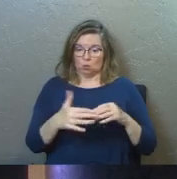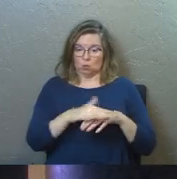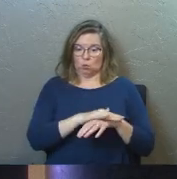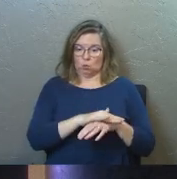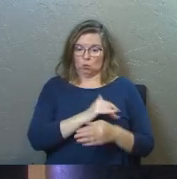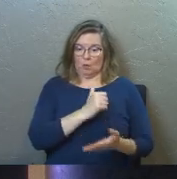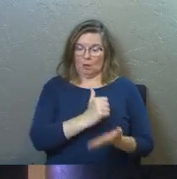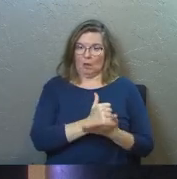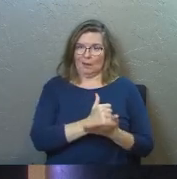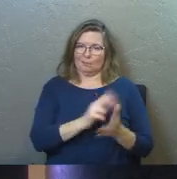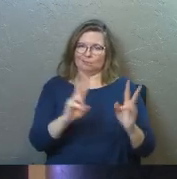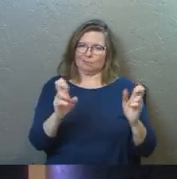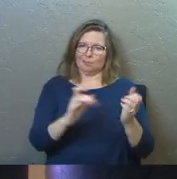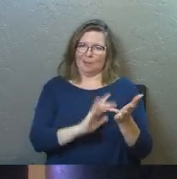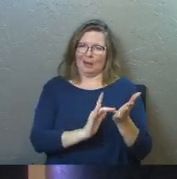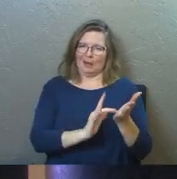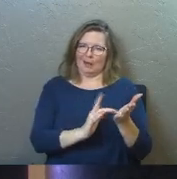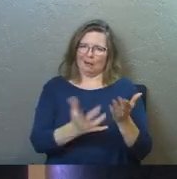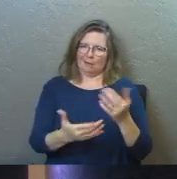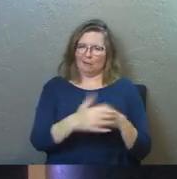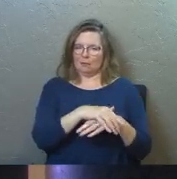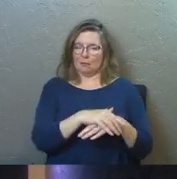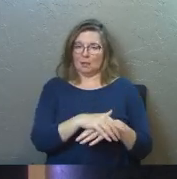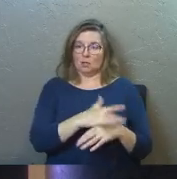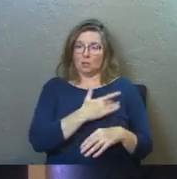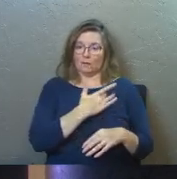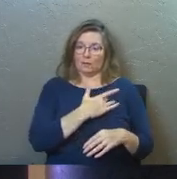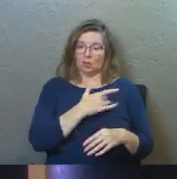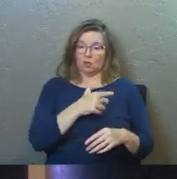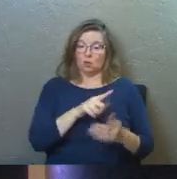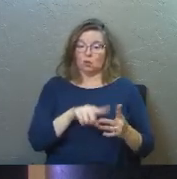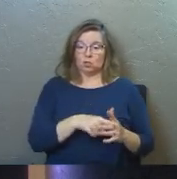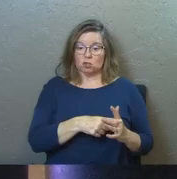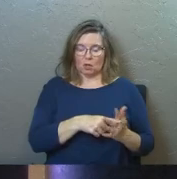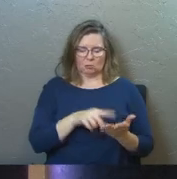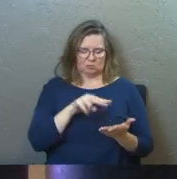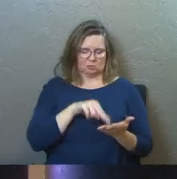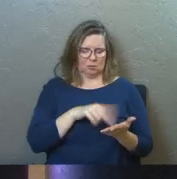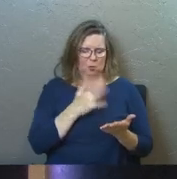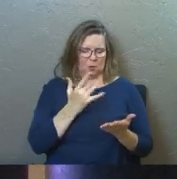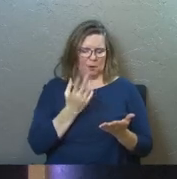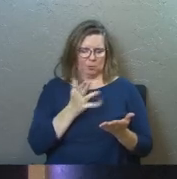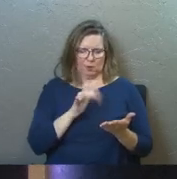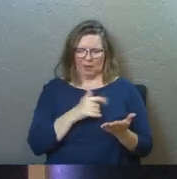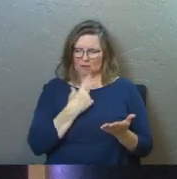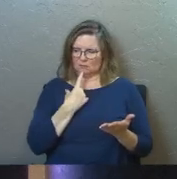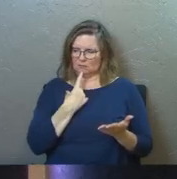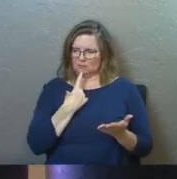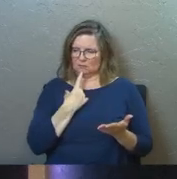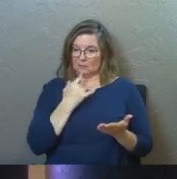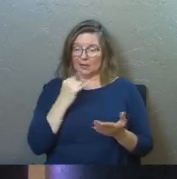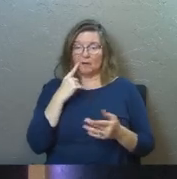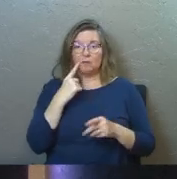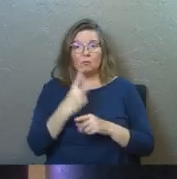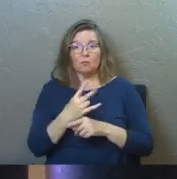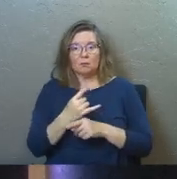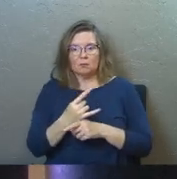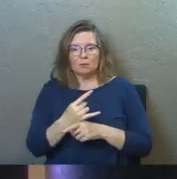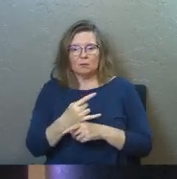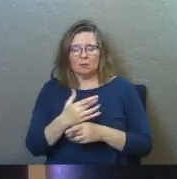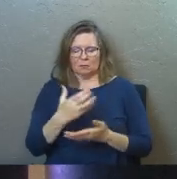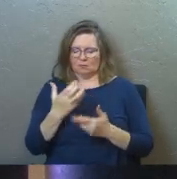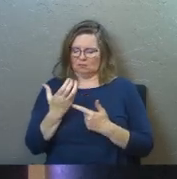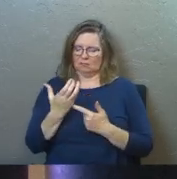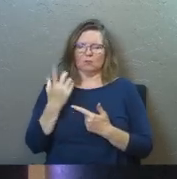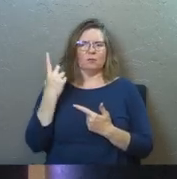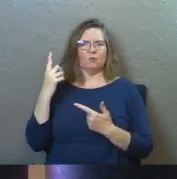and the good that you feel like you get from the hit, you can start to ask yourself, well, Jesus, how did